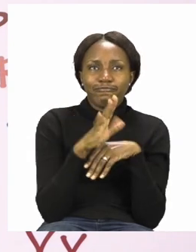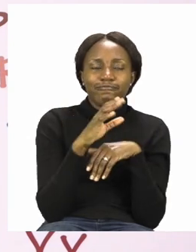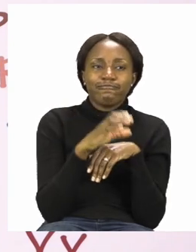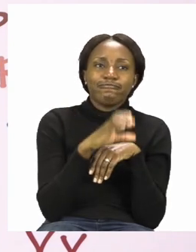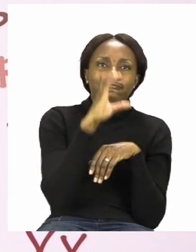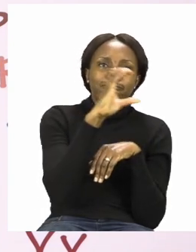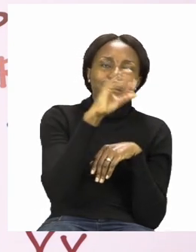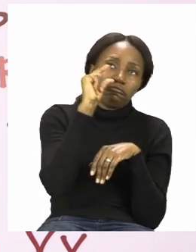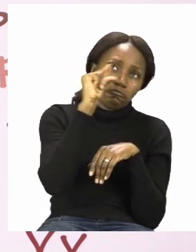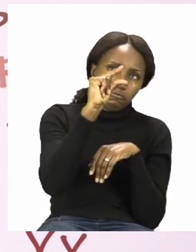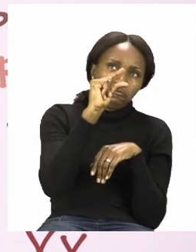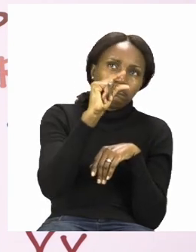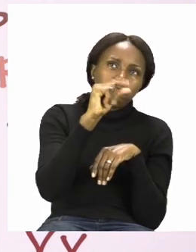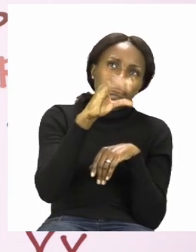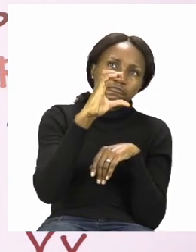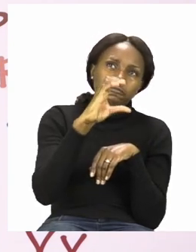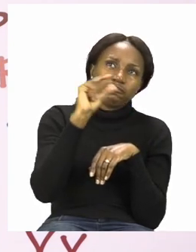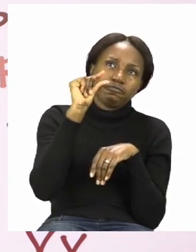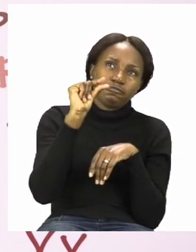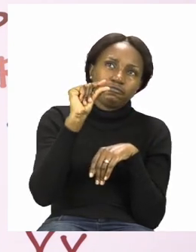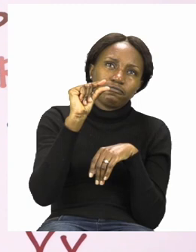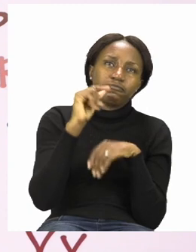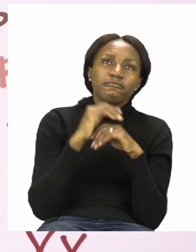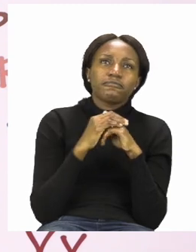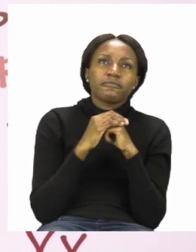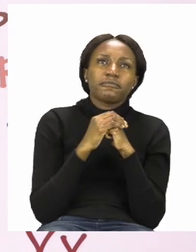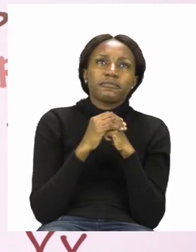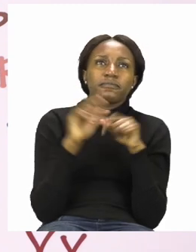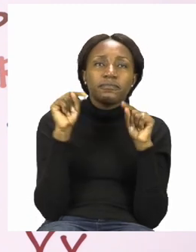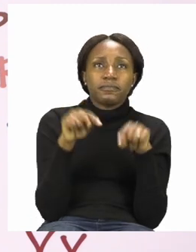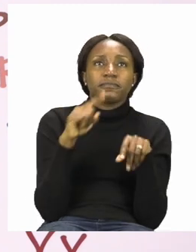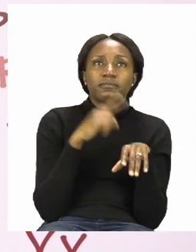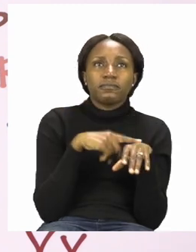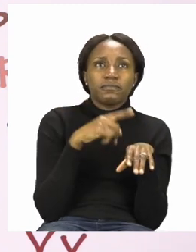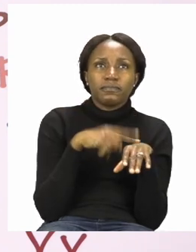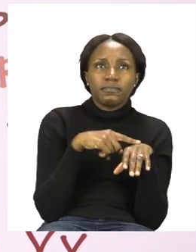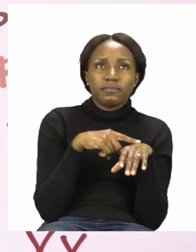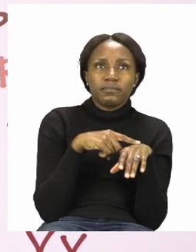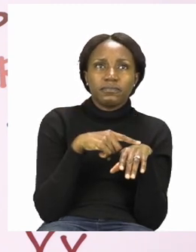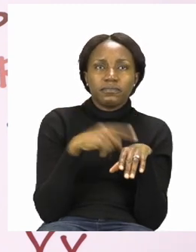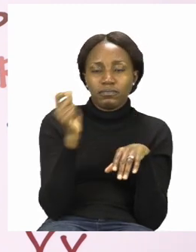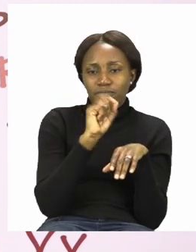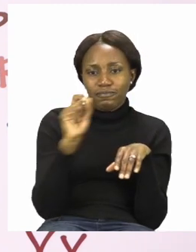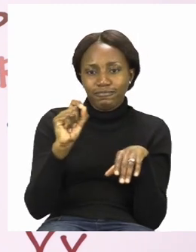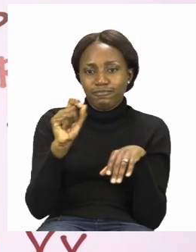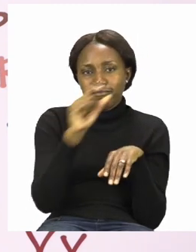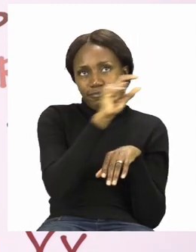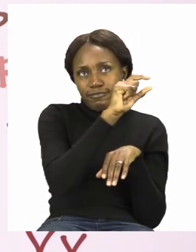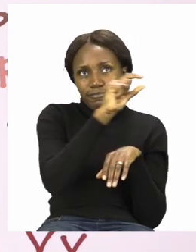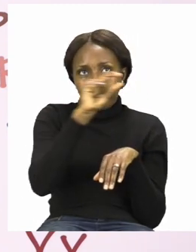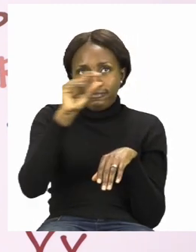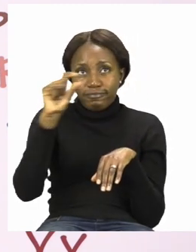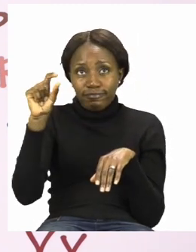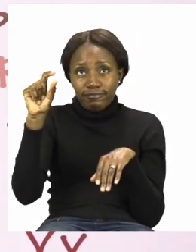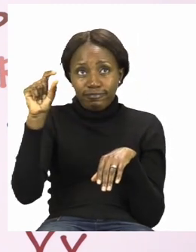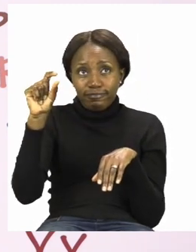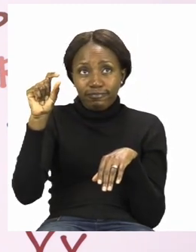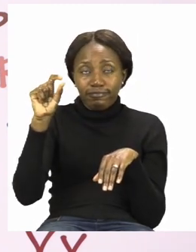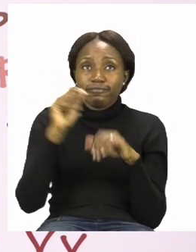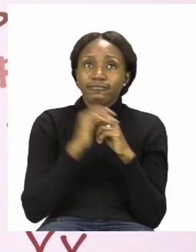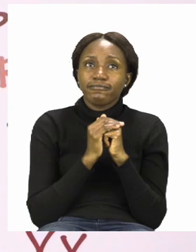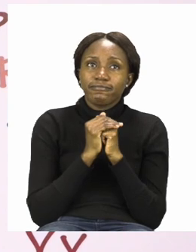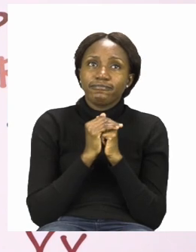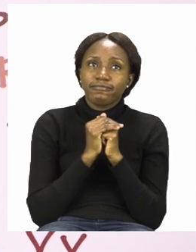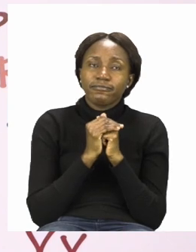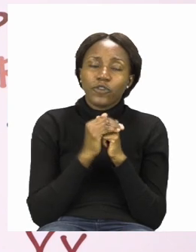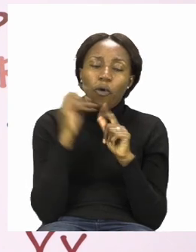so once you're done with those it is now time to do the sentence you can see where we have a juicy